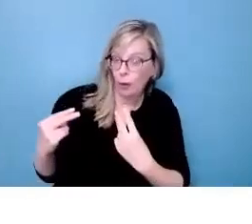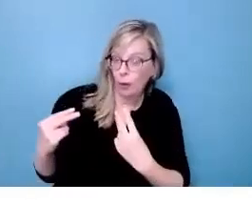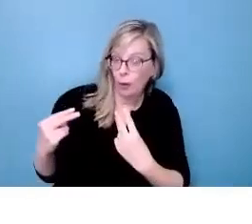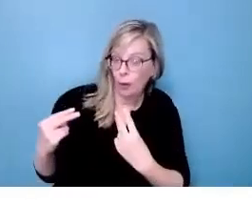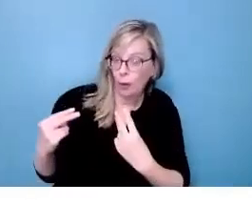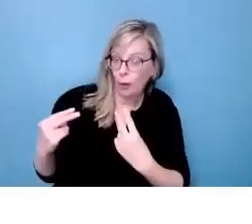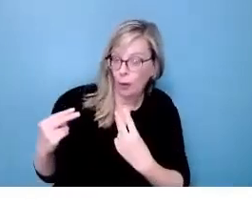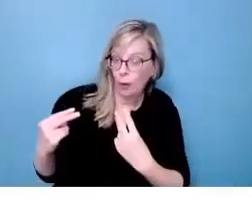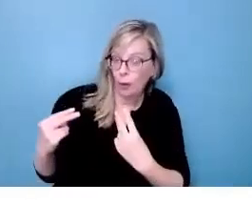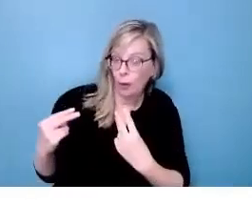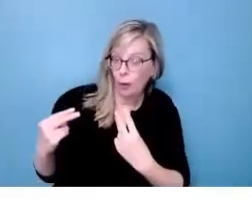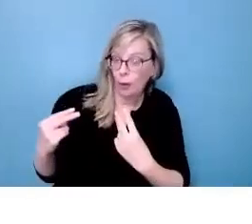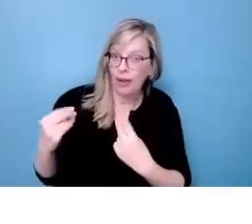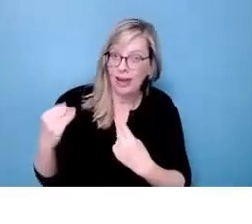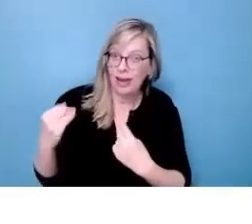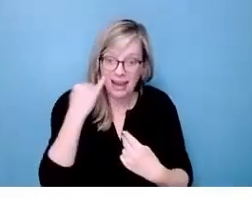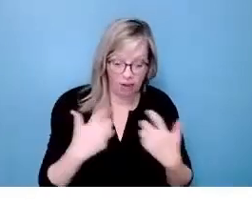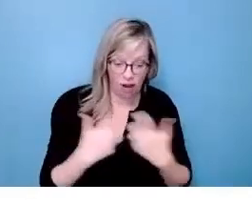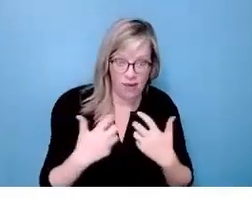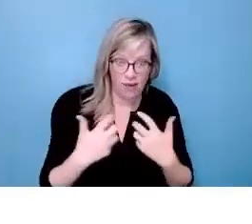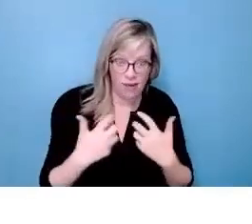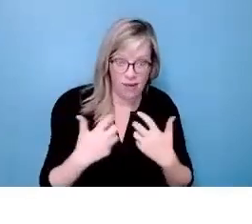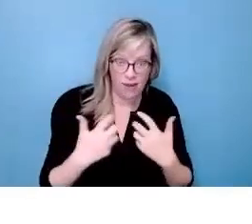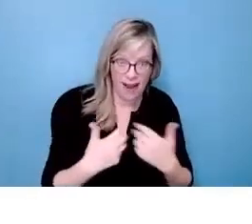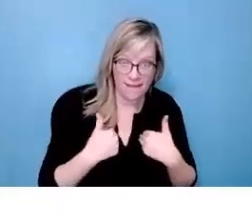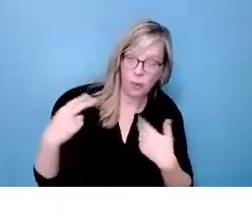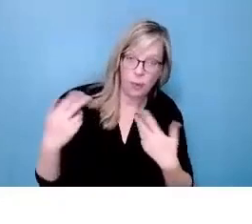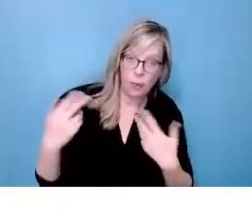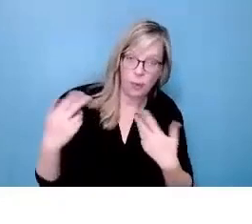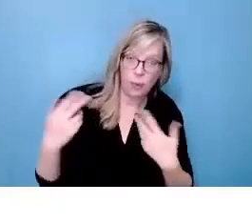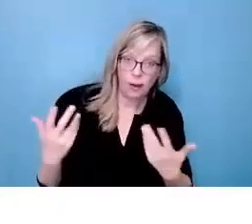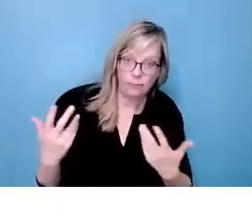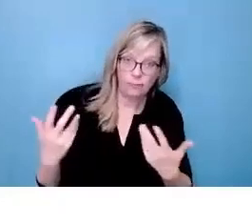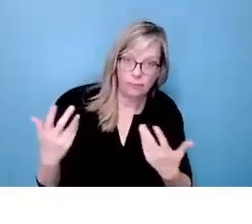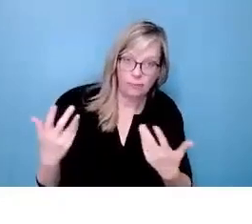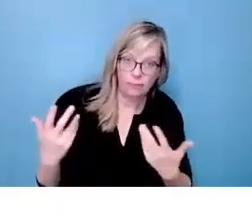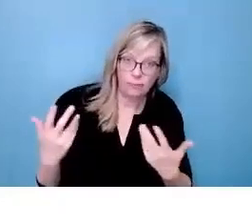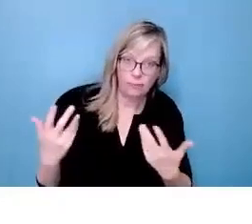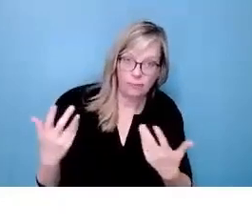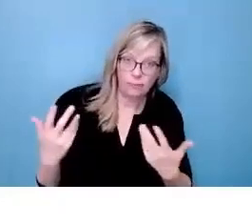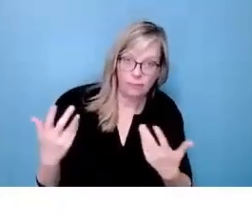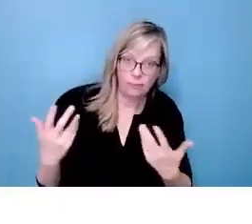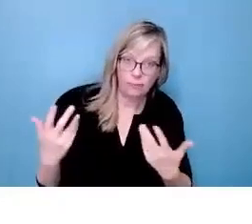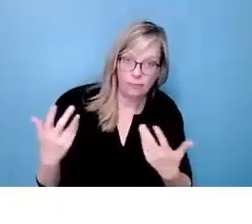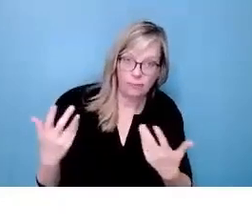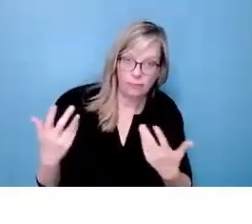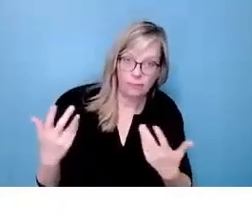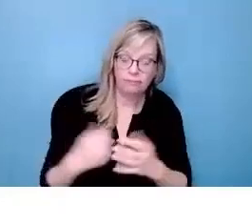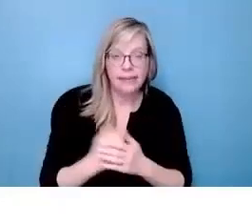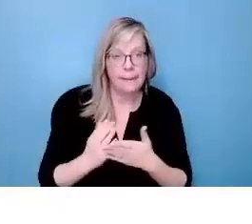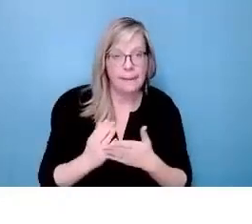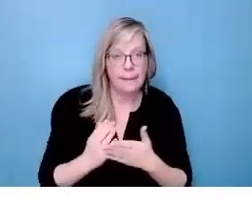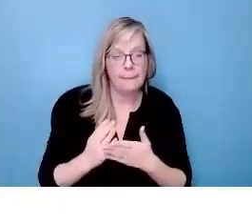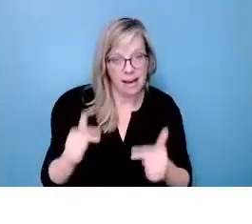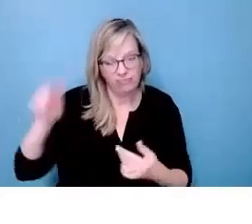if they find out that the student has an accommodation. There are issues around misconceptions that students with